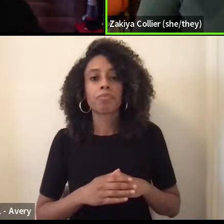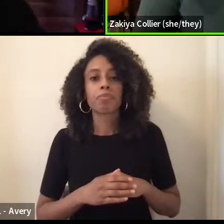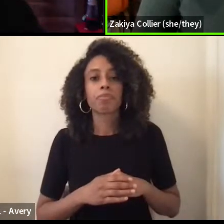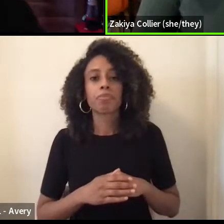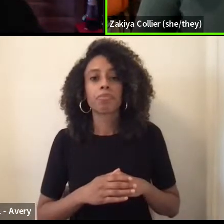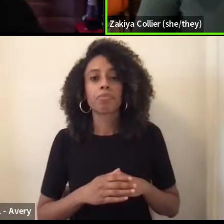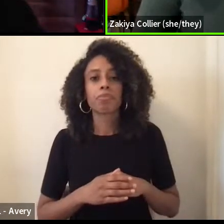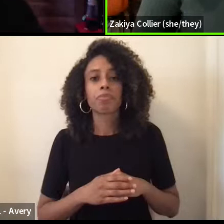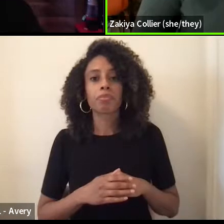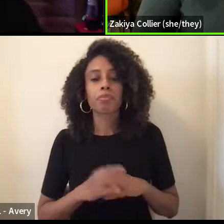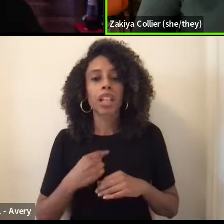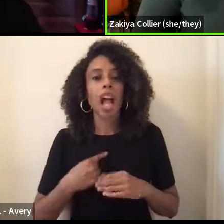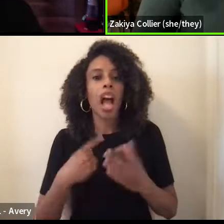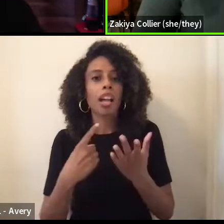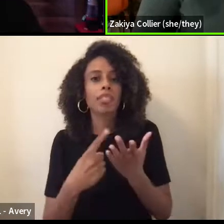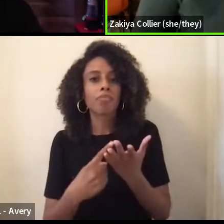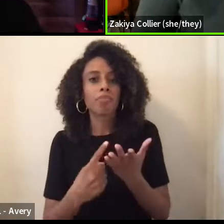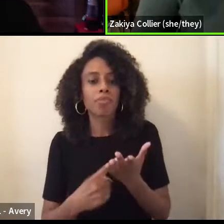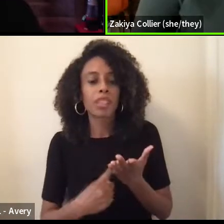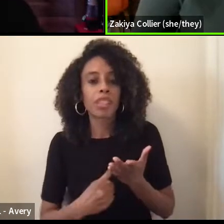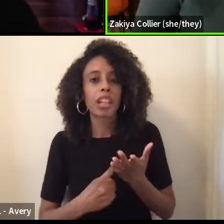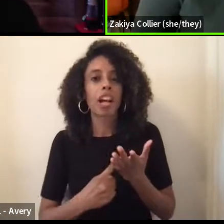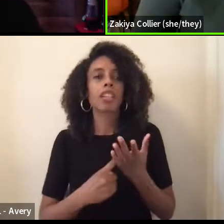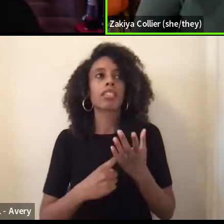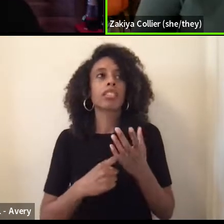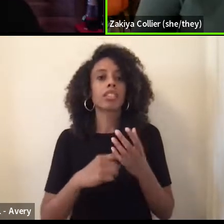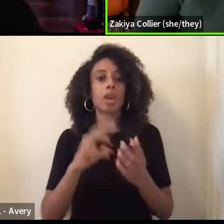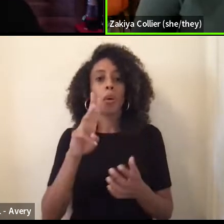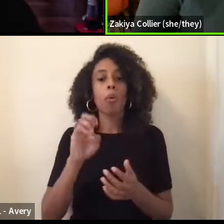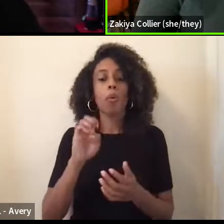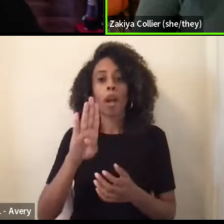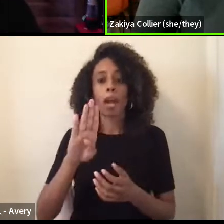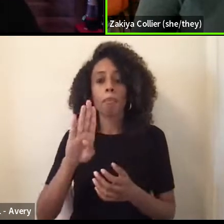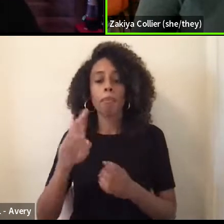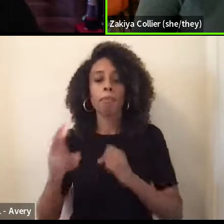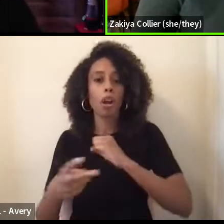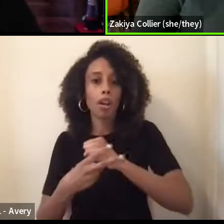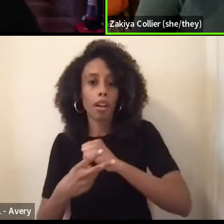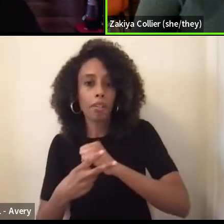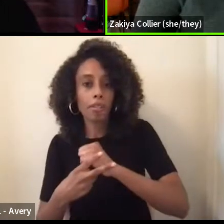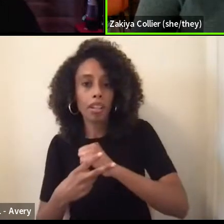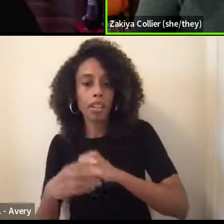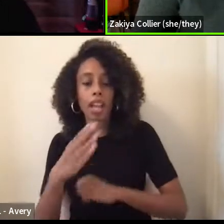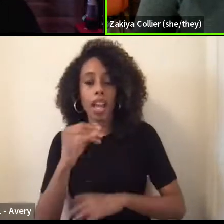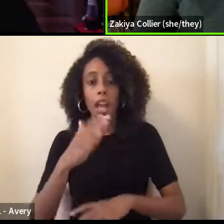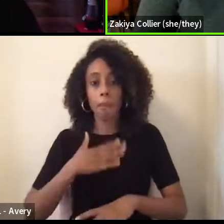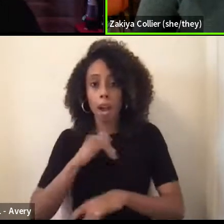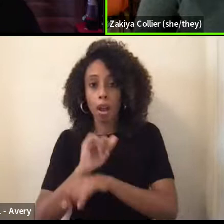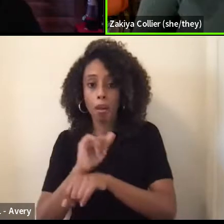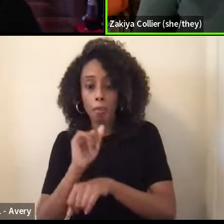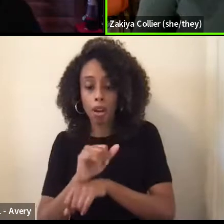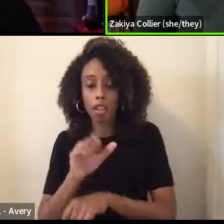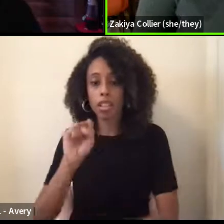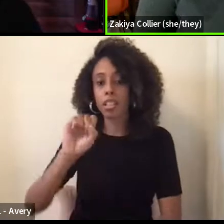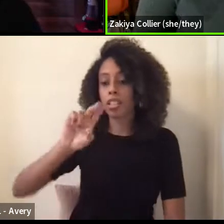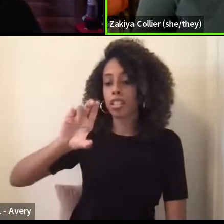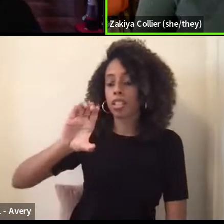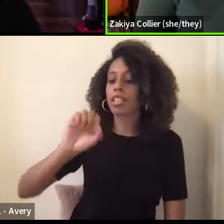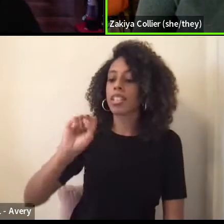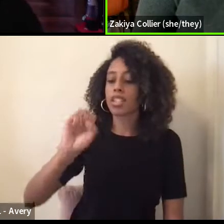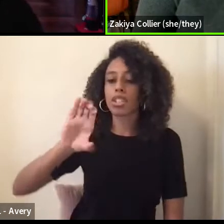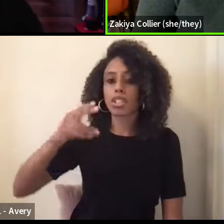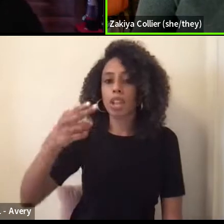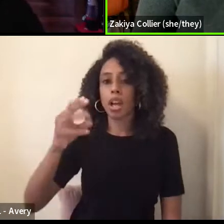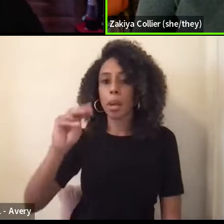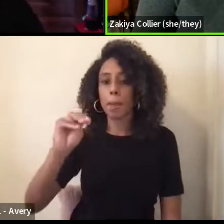I spoke about at the beginning of like web archiving, um, and, and my work at the Schomburg Center. Um,